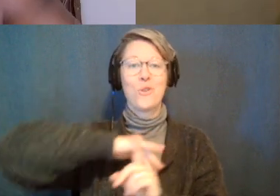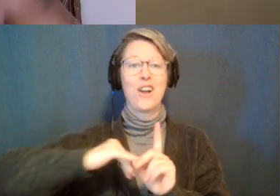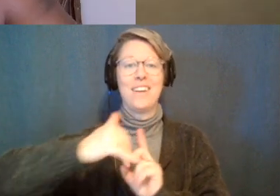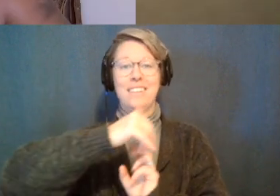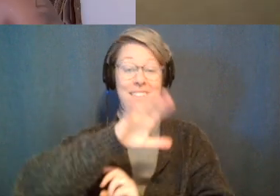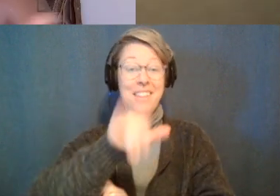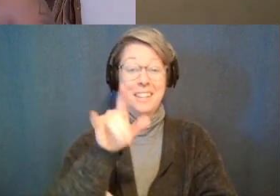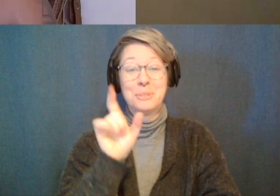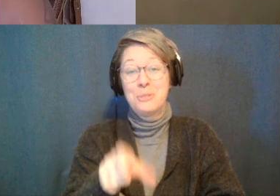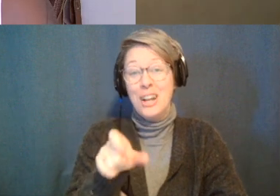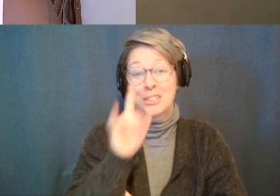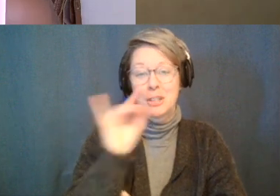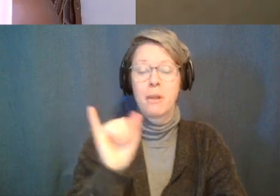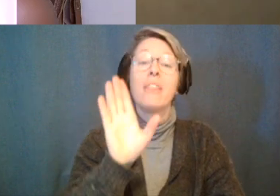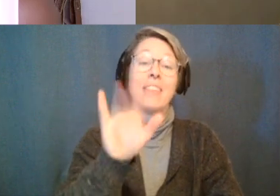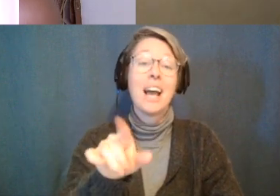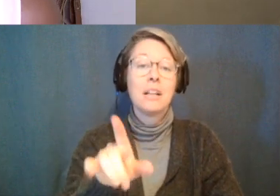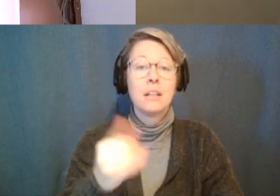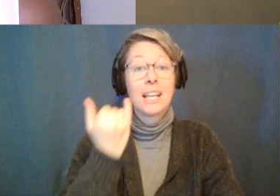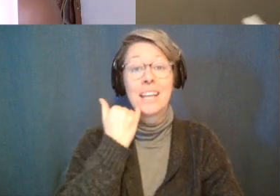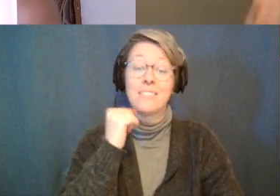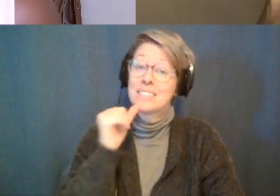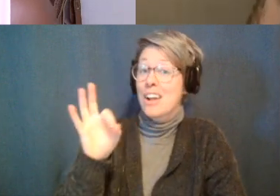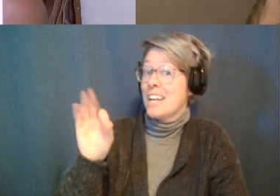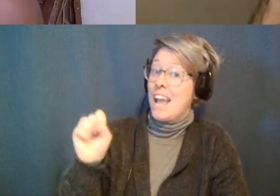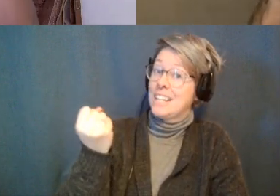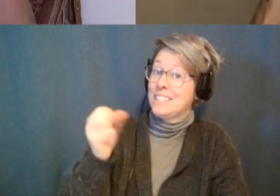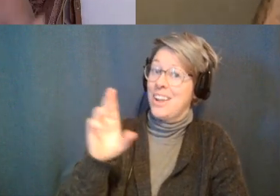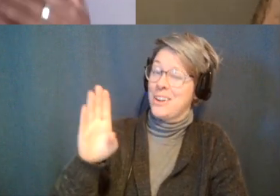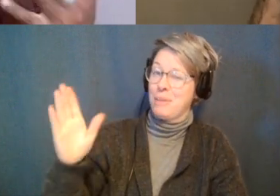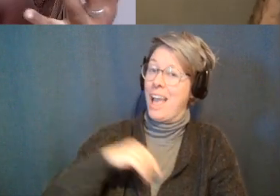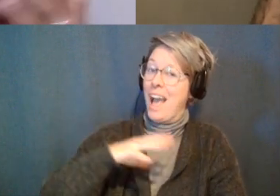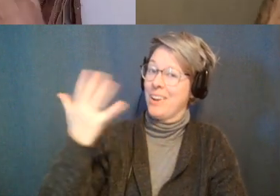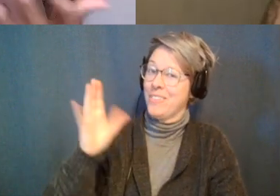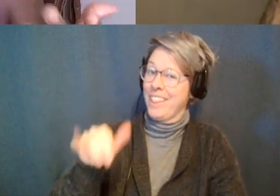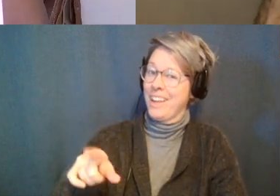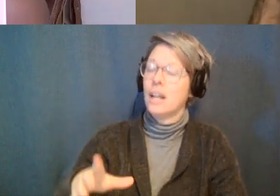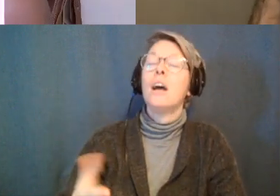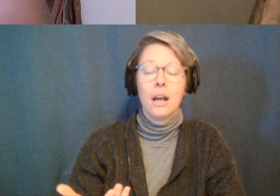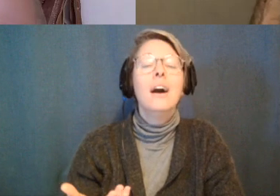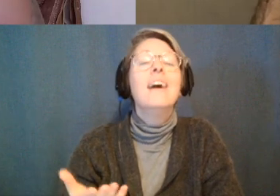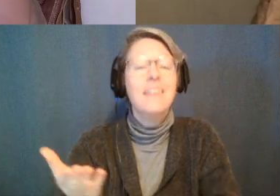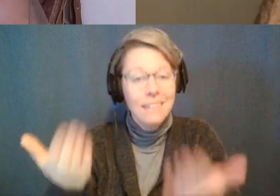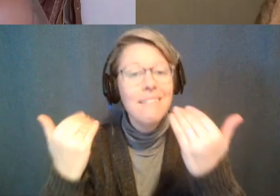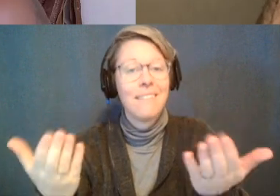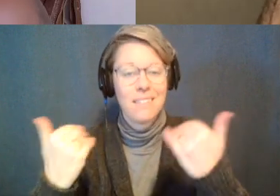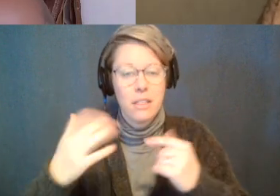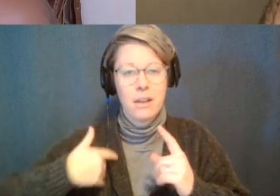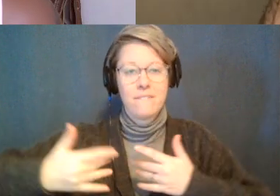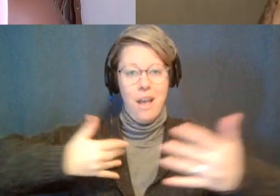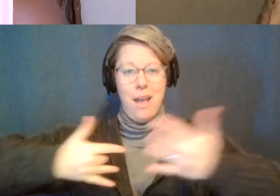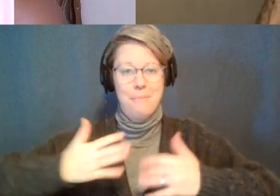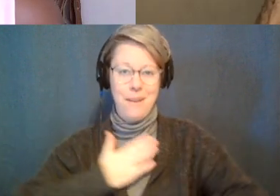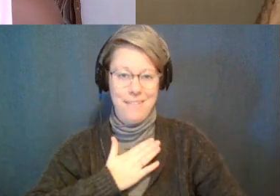everybody because you know how the meme goes if it ain't like 90s r&b i don't want it and it's like that's how it is and so